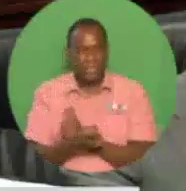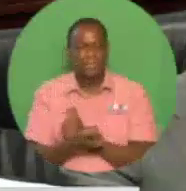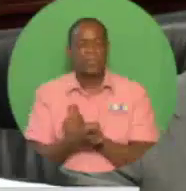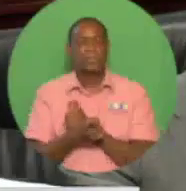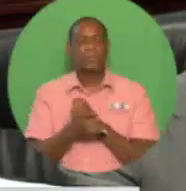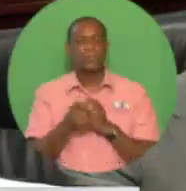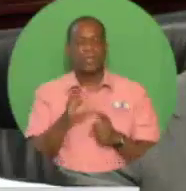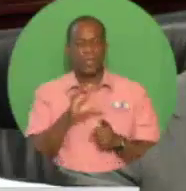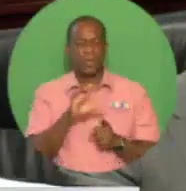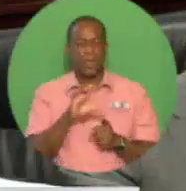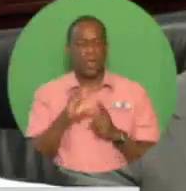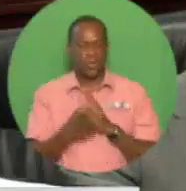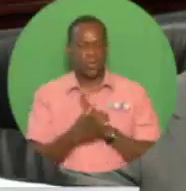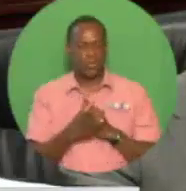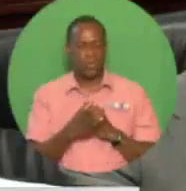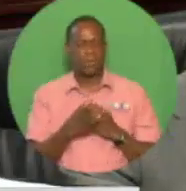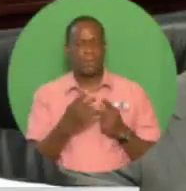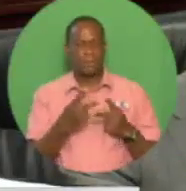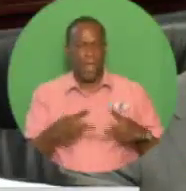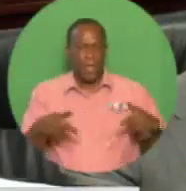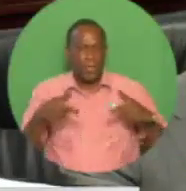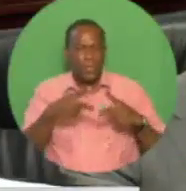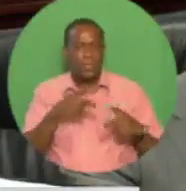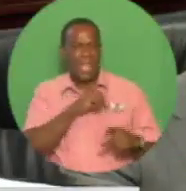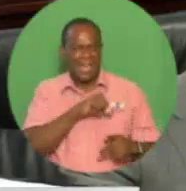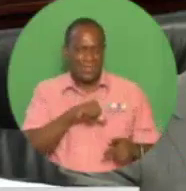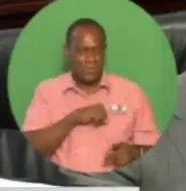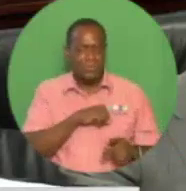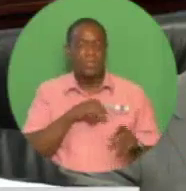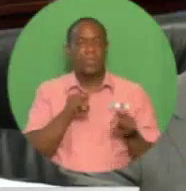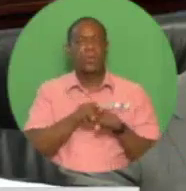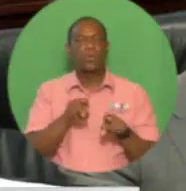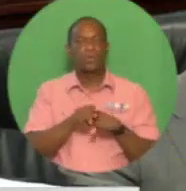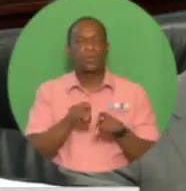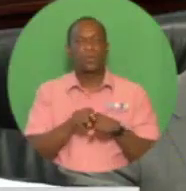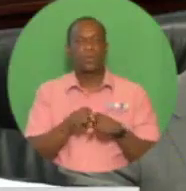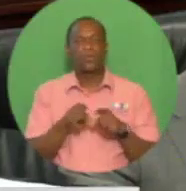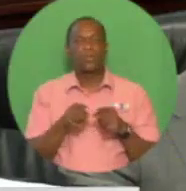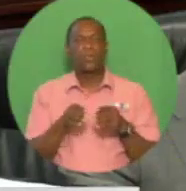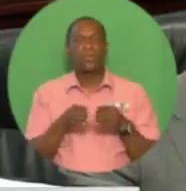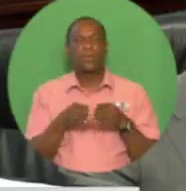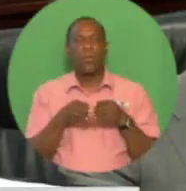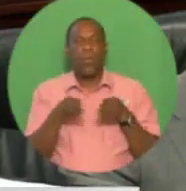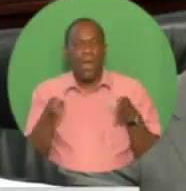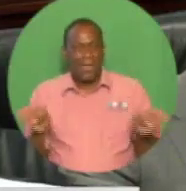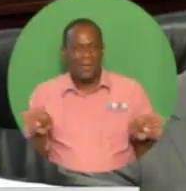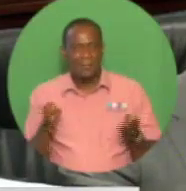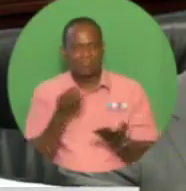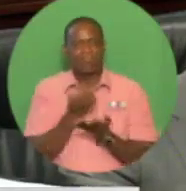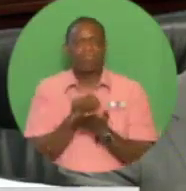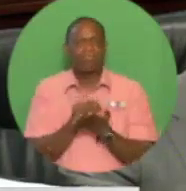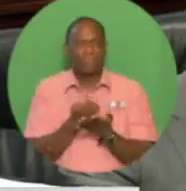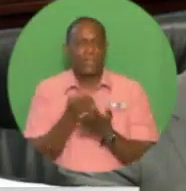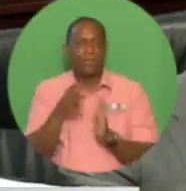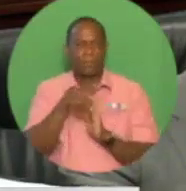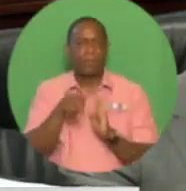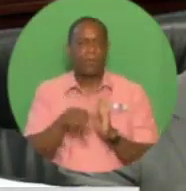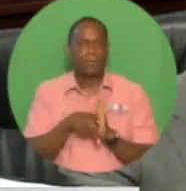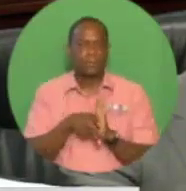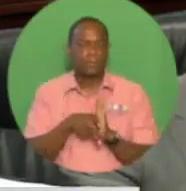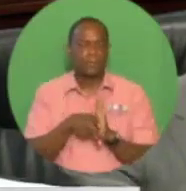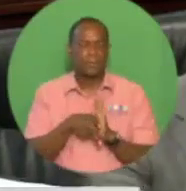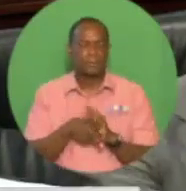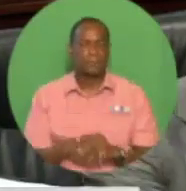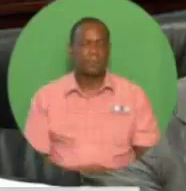We are laying the framework to a new era of prosperity. Further, recent strategic confidence-inducing